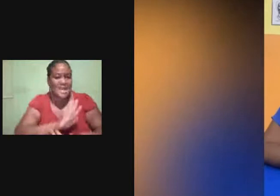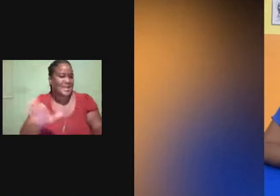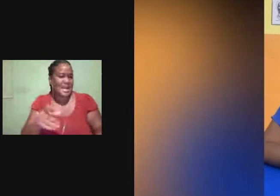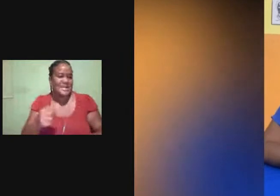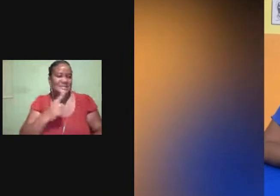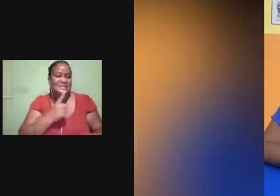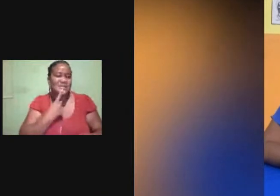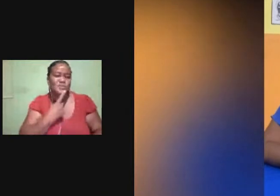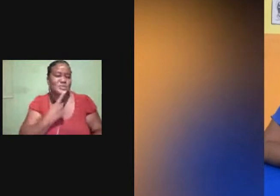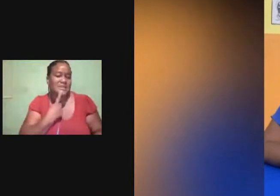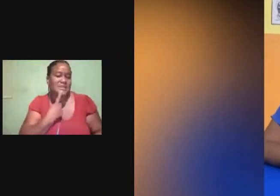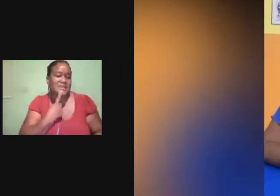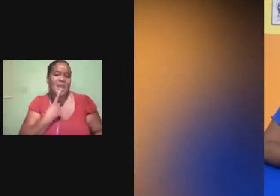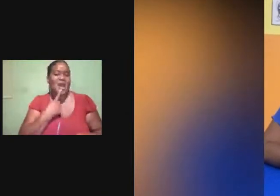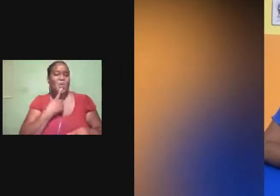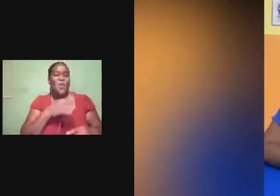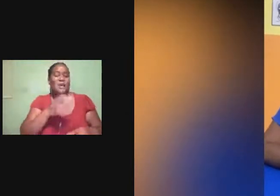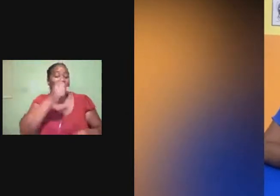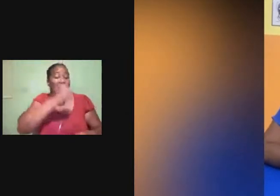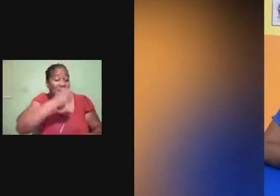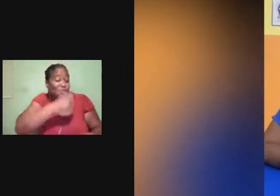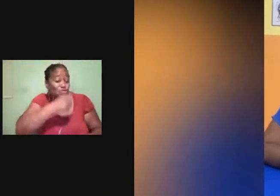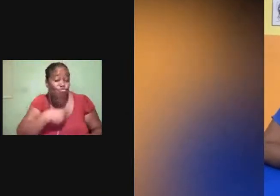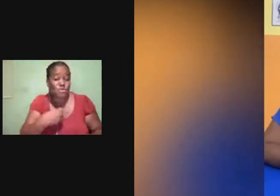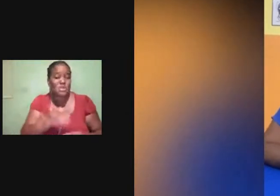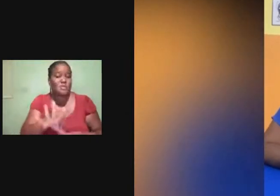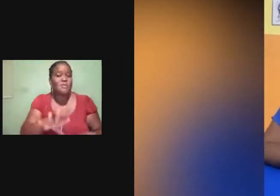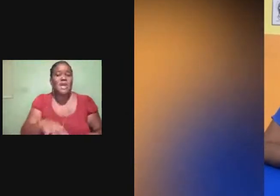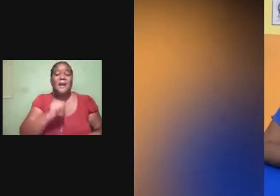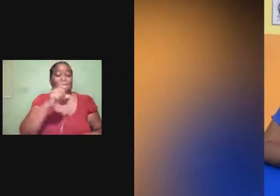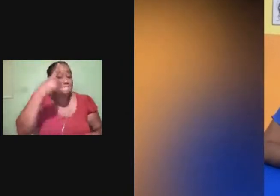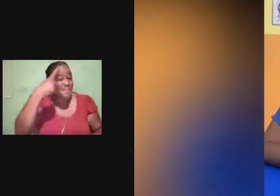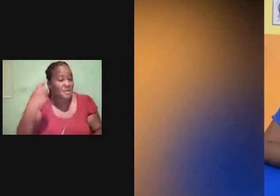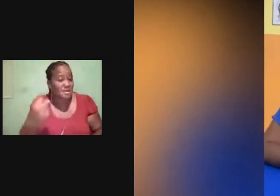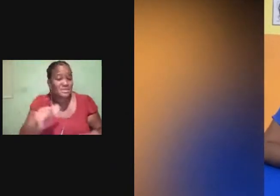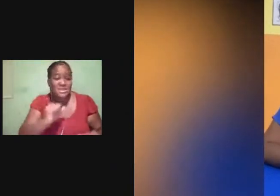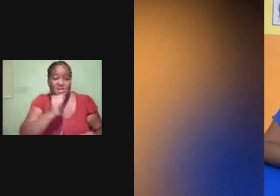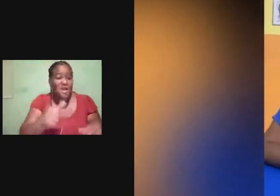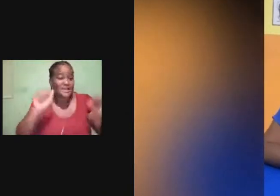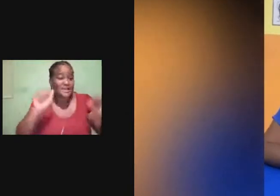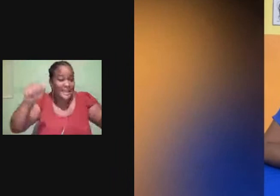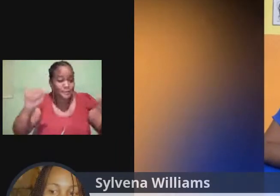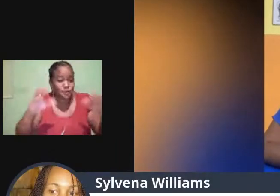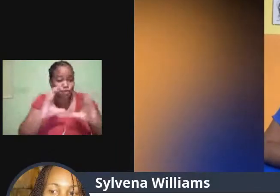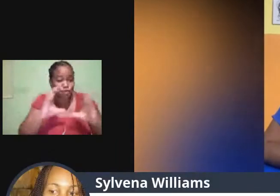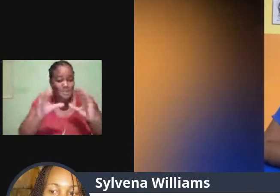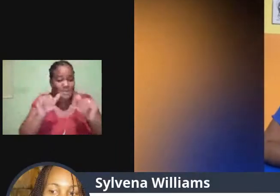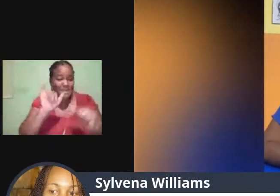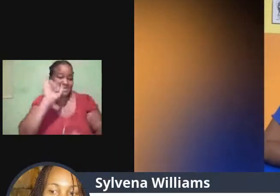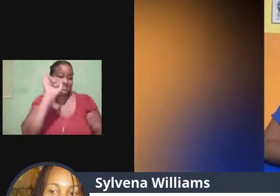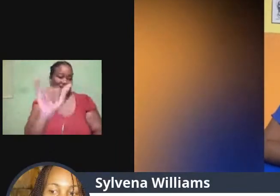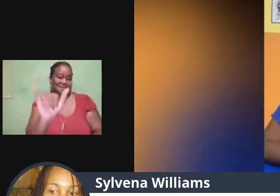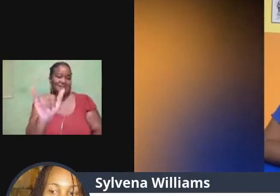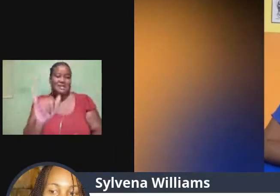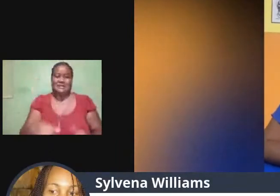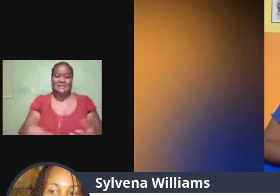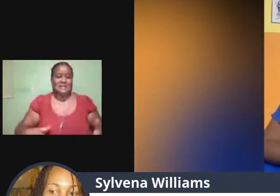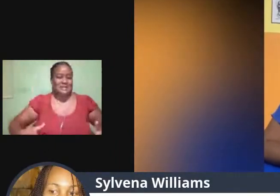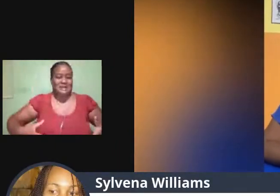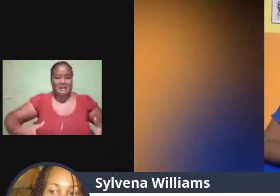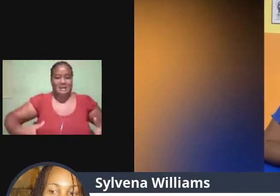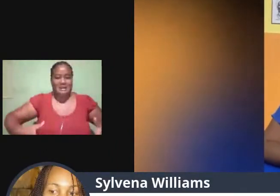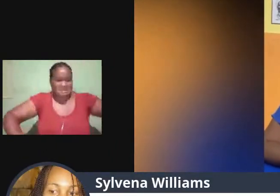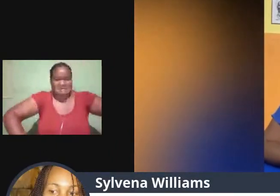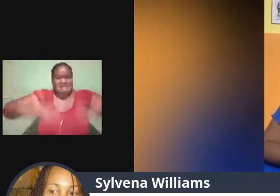And because they're not able to communicate that, they will have a meltdown. Or too, because